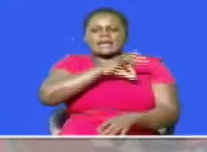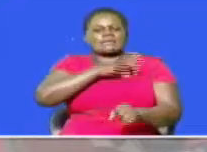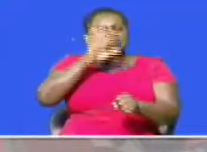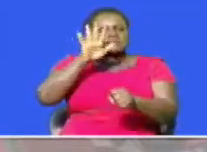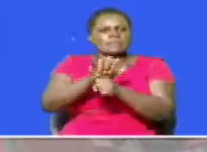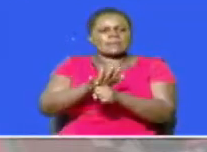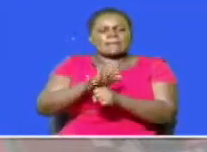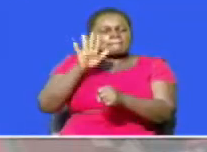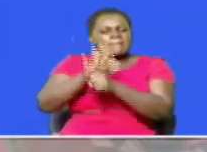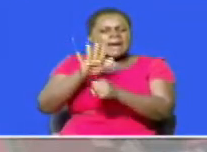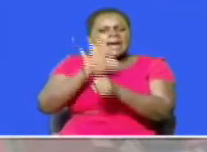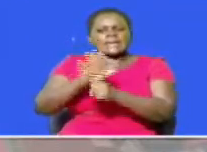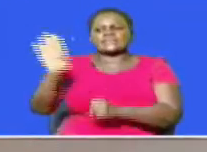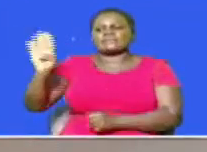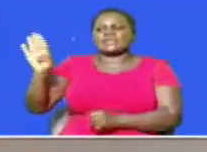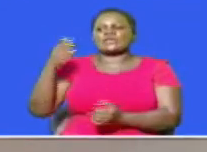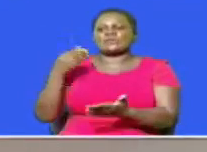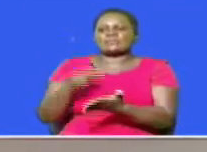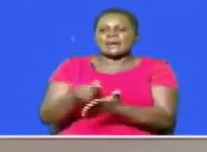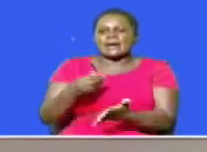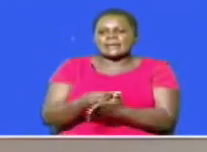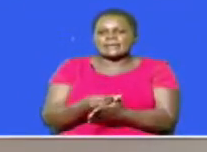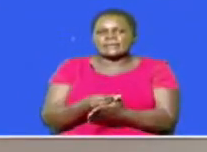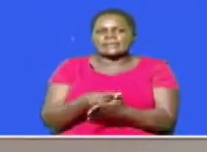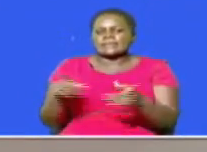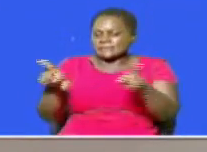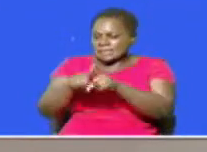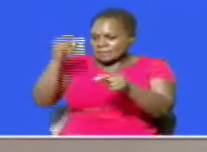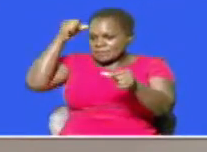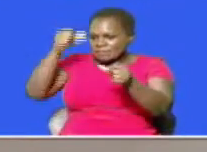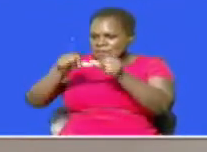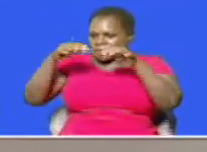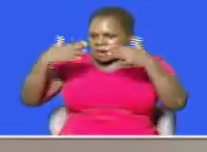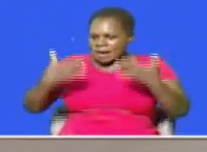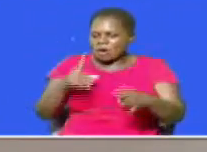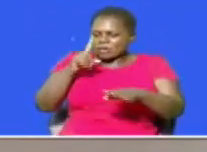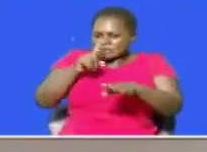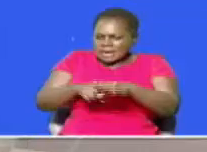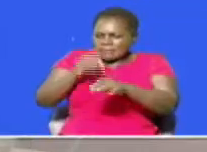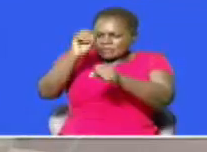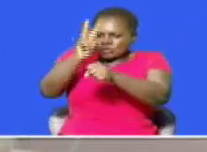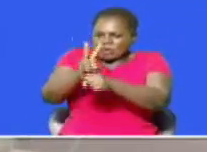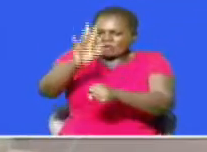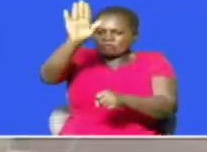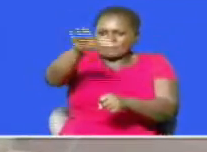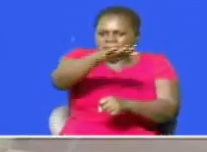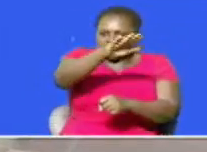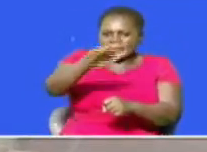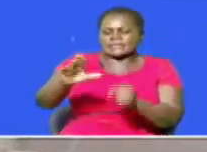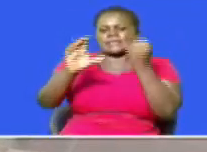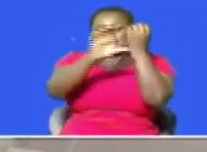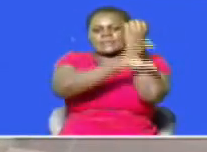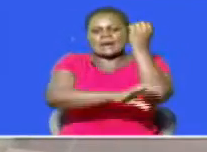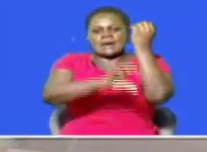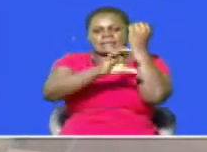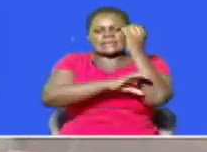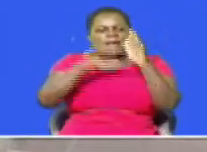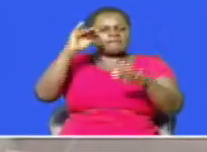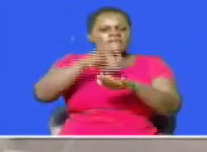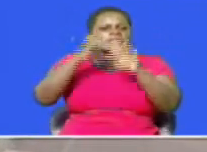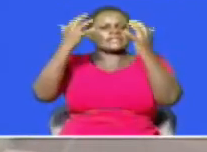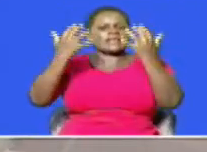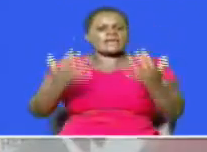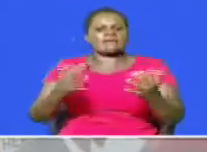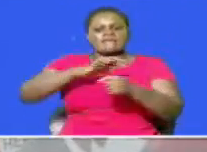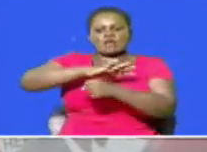running into billions of shillings it will also be remembered that it was during the 12th parliament that the country was hard hit